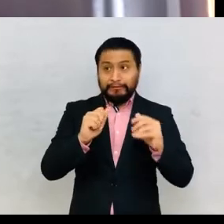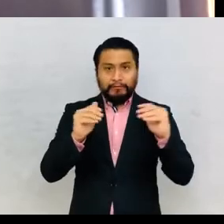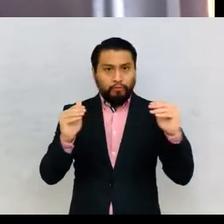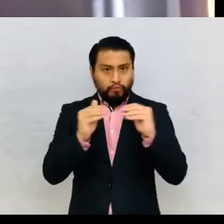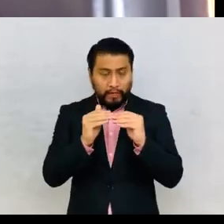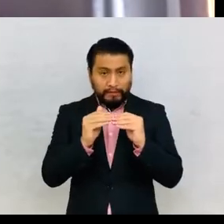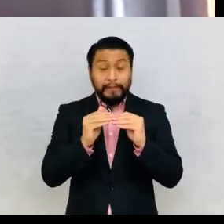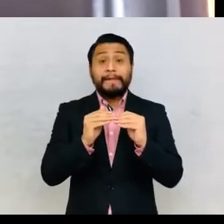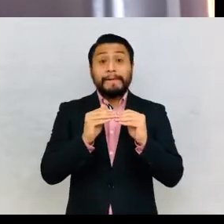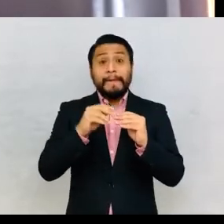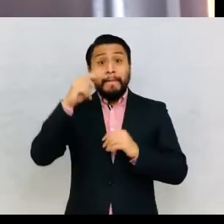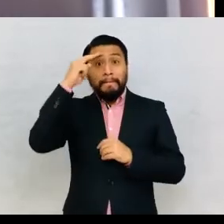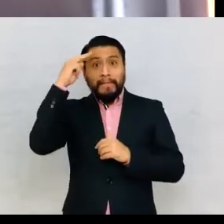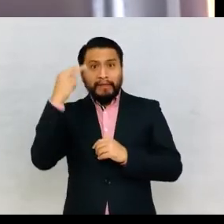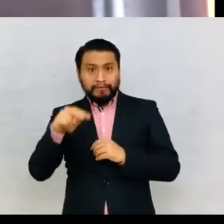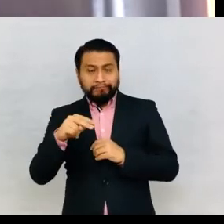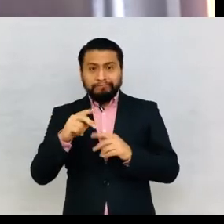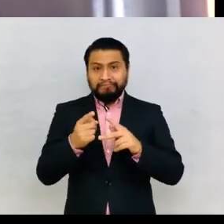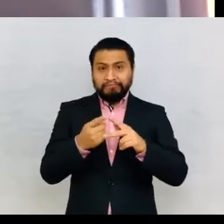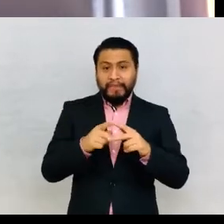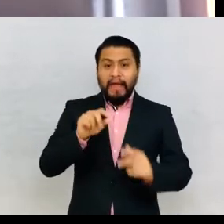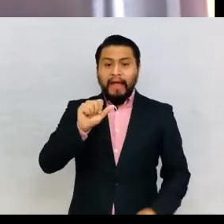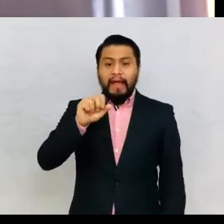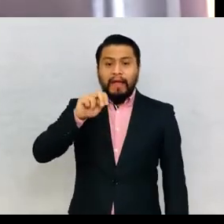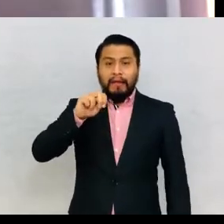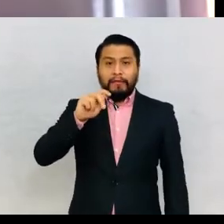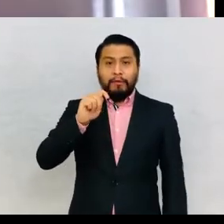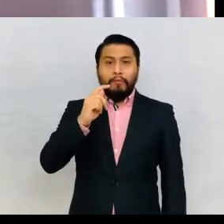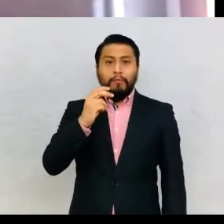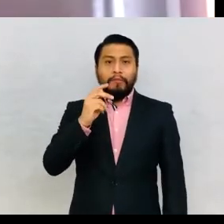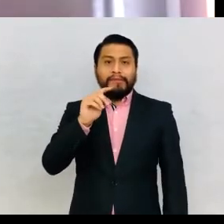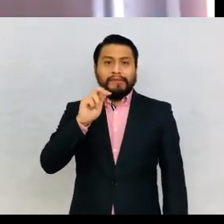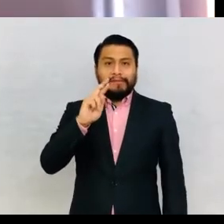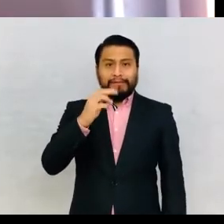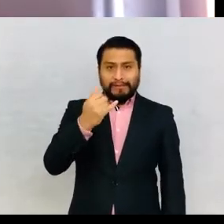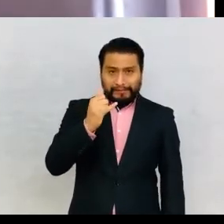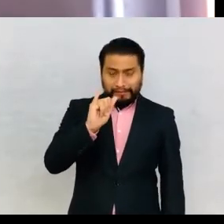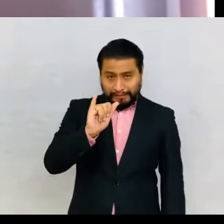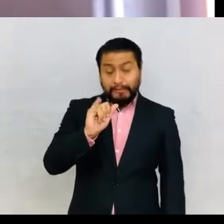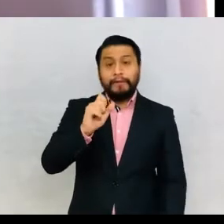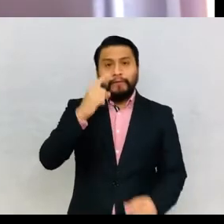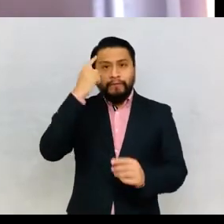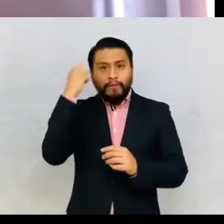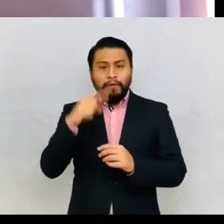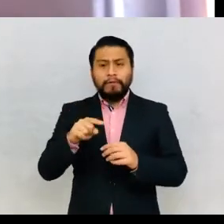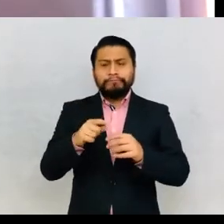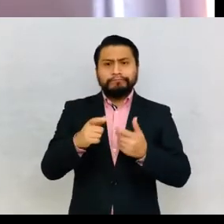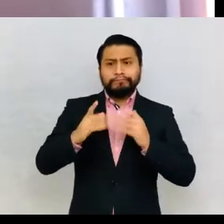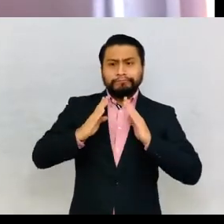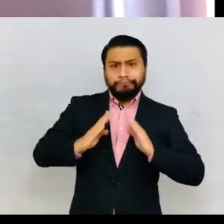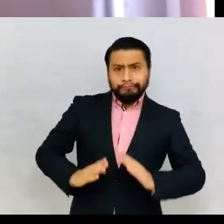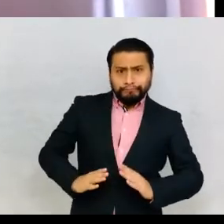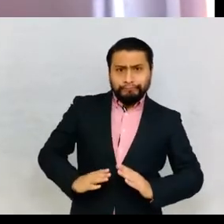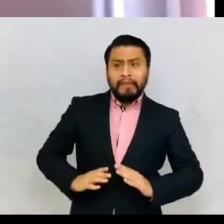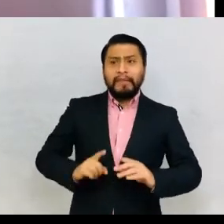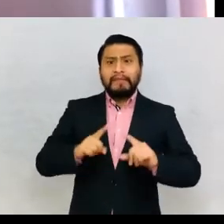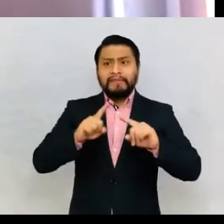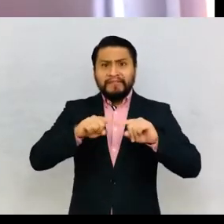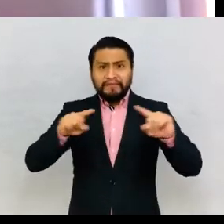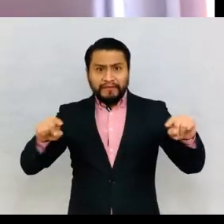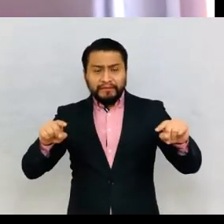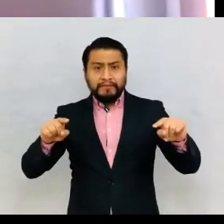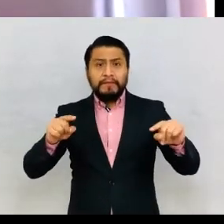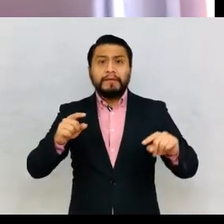medicine cultivated anthropometry. They sought to determine to what extent bodily differences were racial or sexual